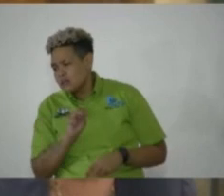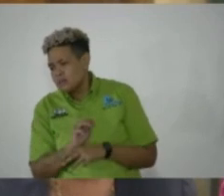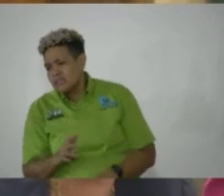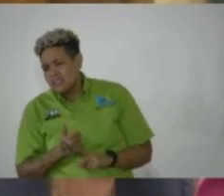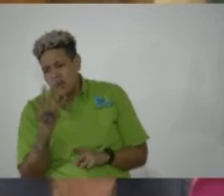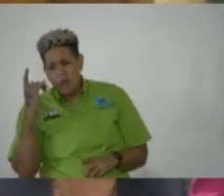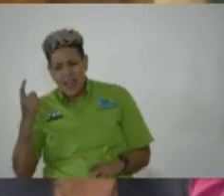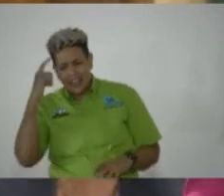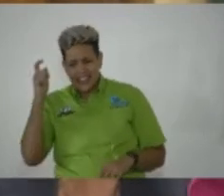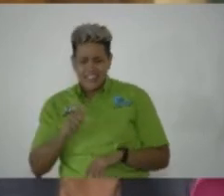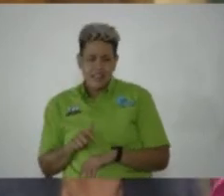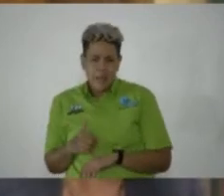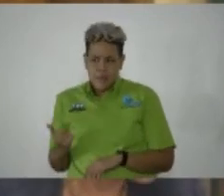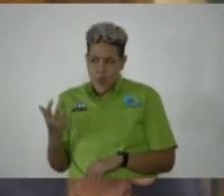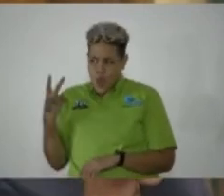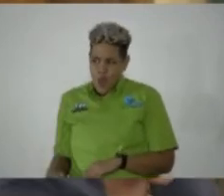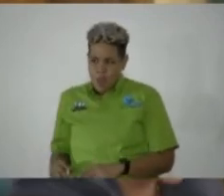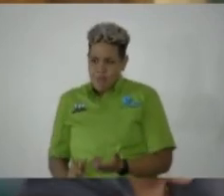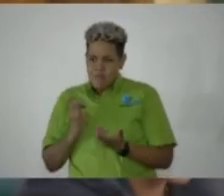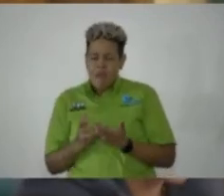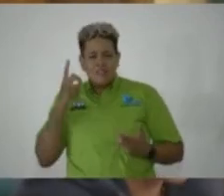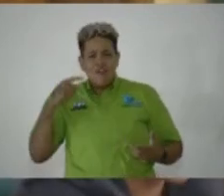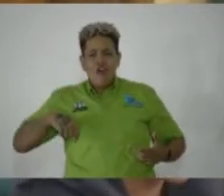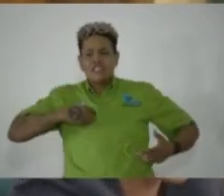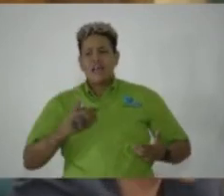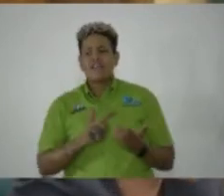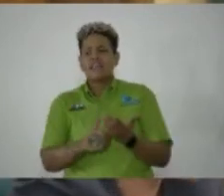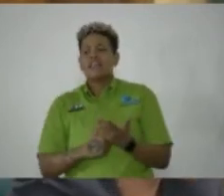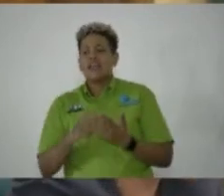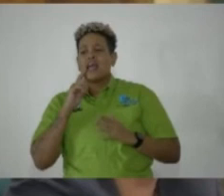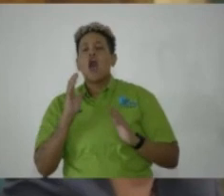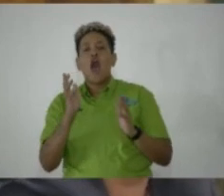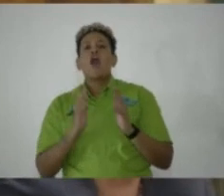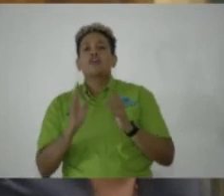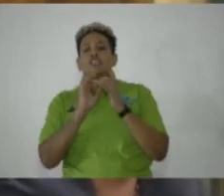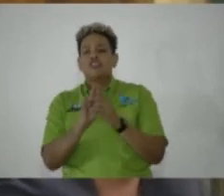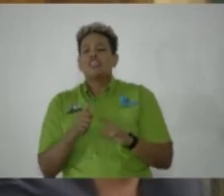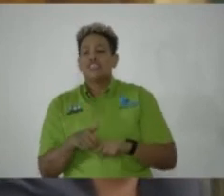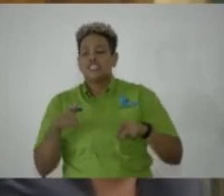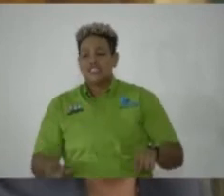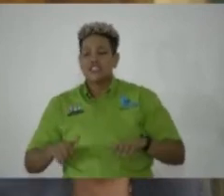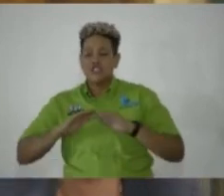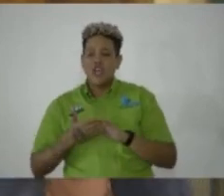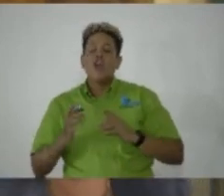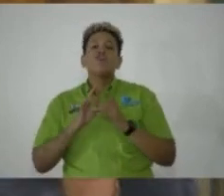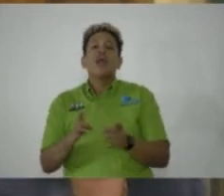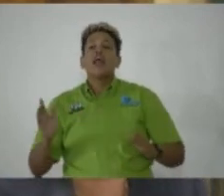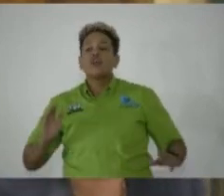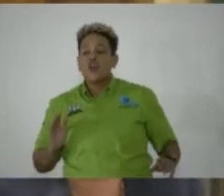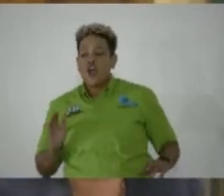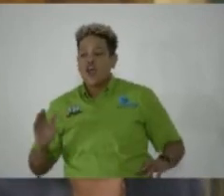because I think the time has come for us to have a debate, a conversation in this Jamaica around